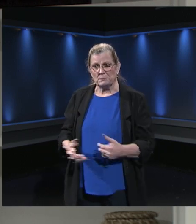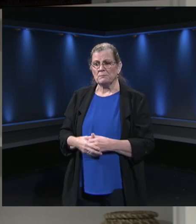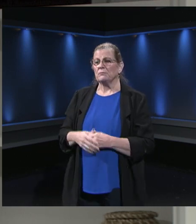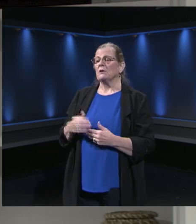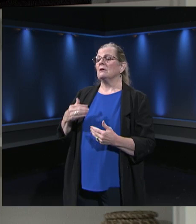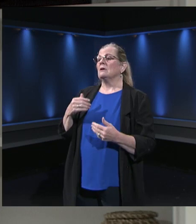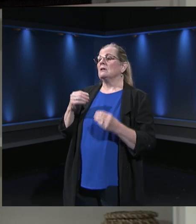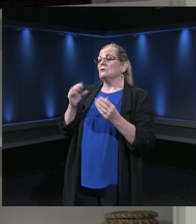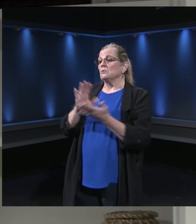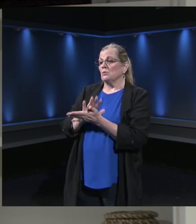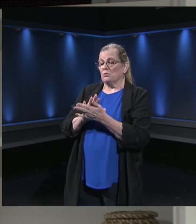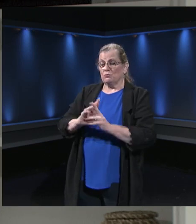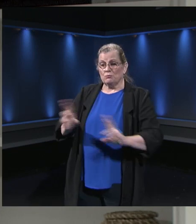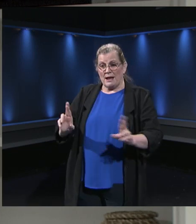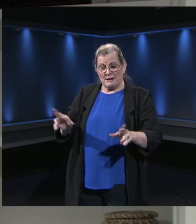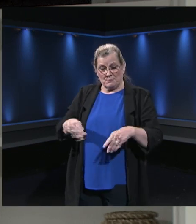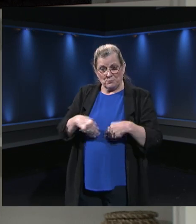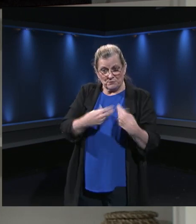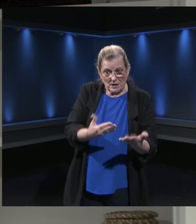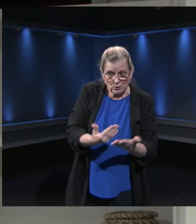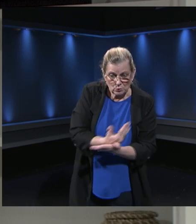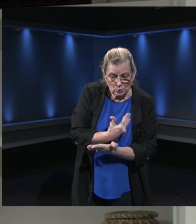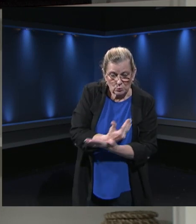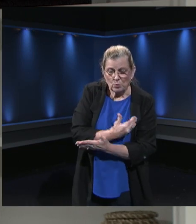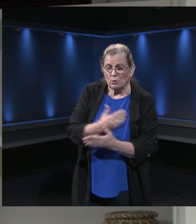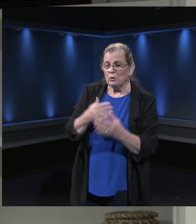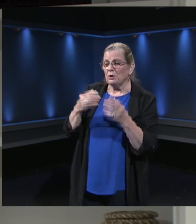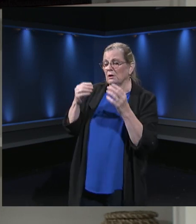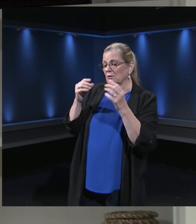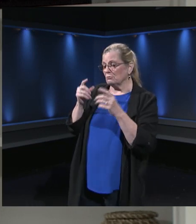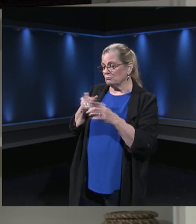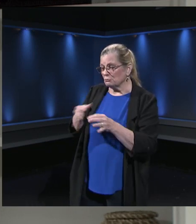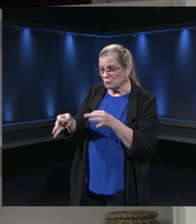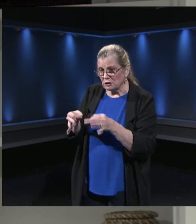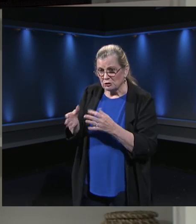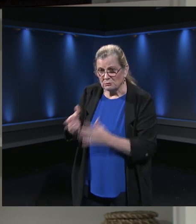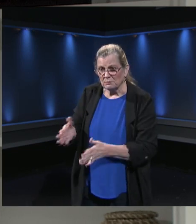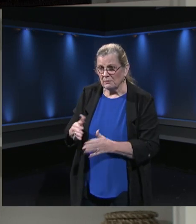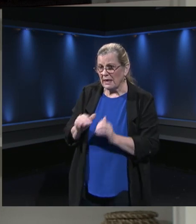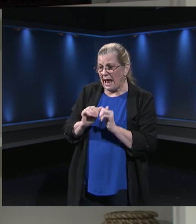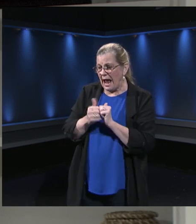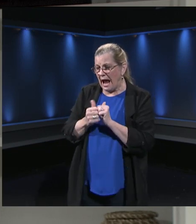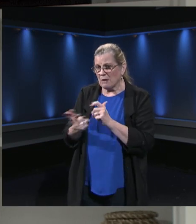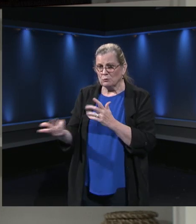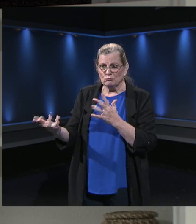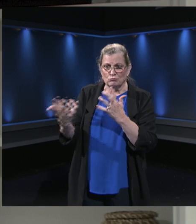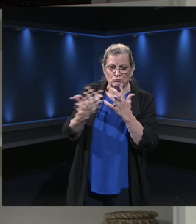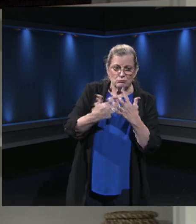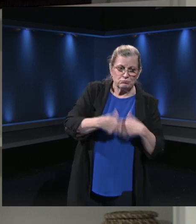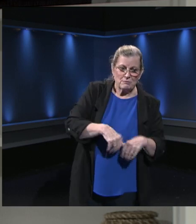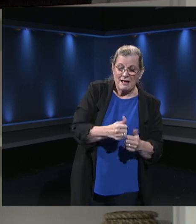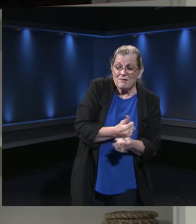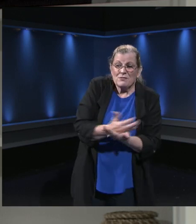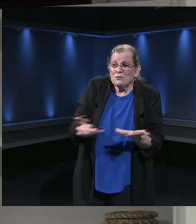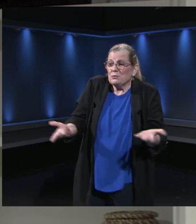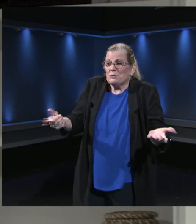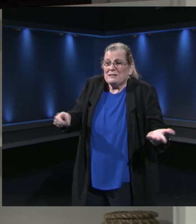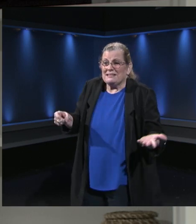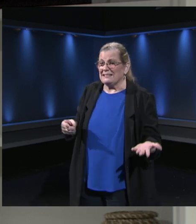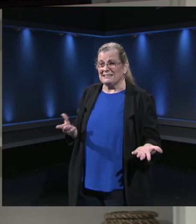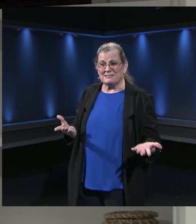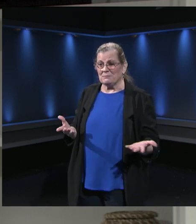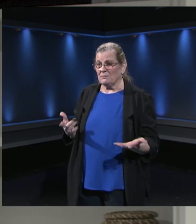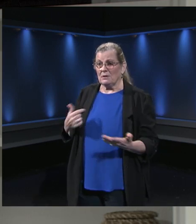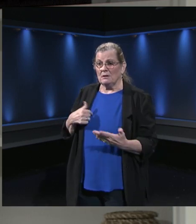graded instruction, and we have to figure out how we can provide that and meet all of our children's needs. And it's not going to be over in a week